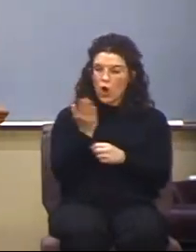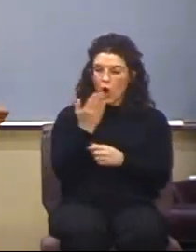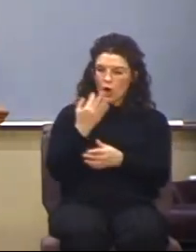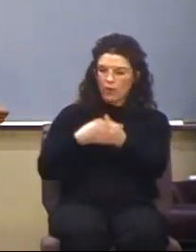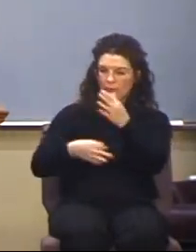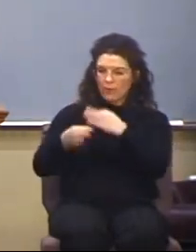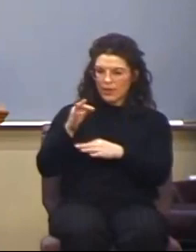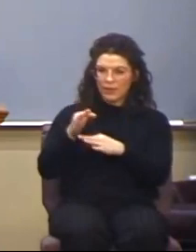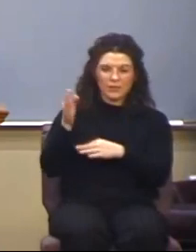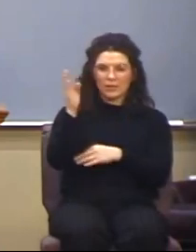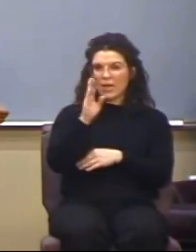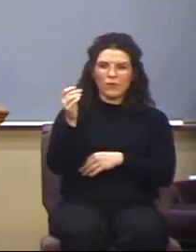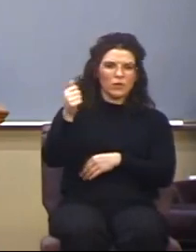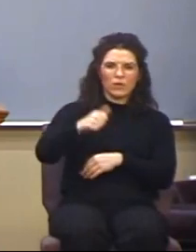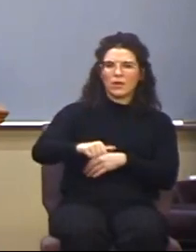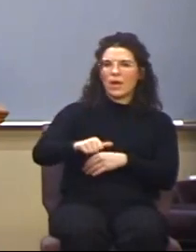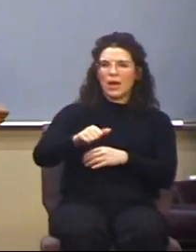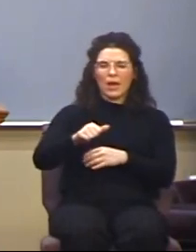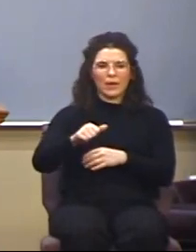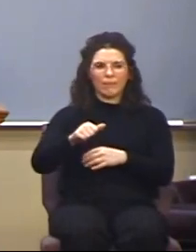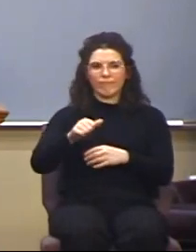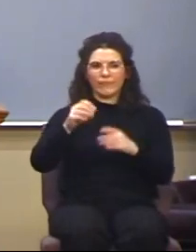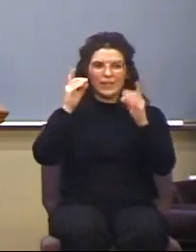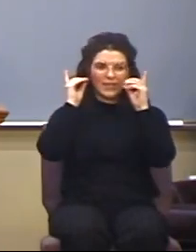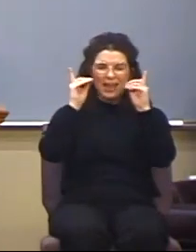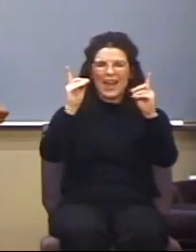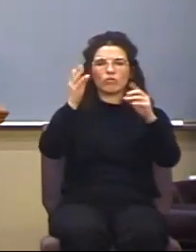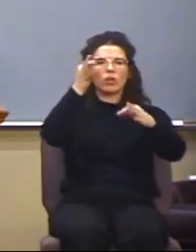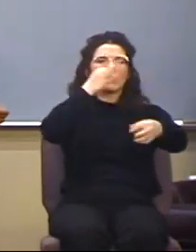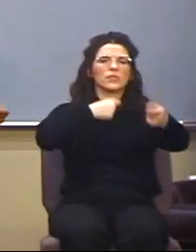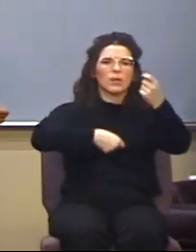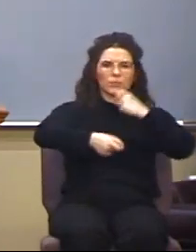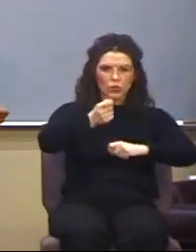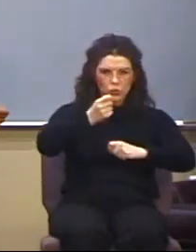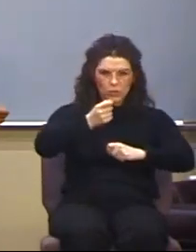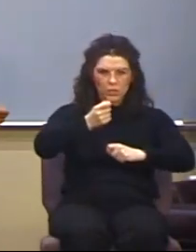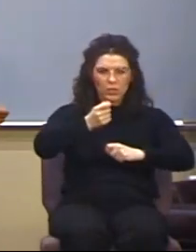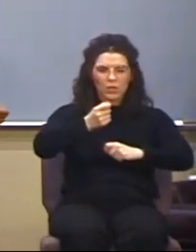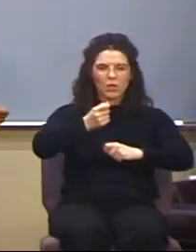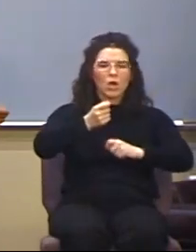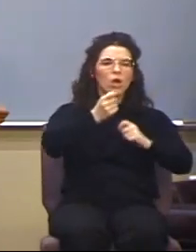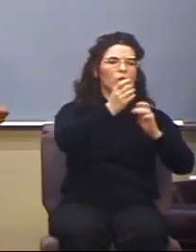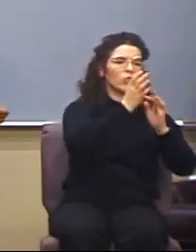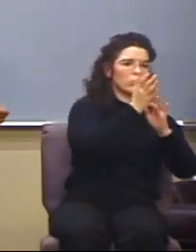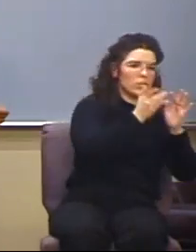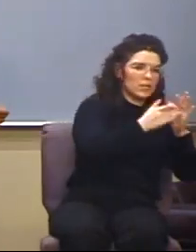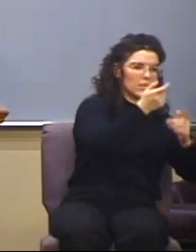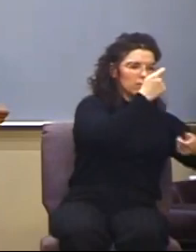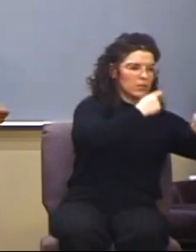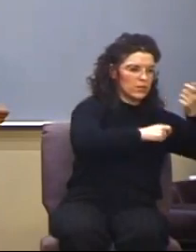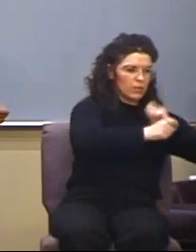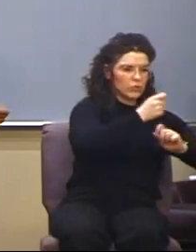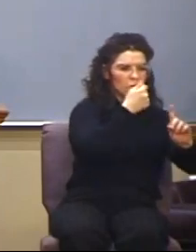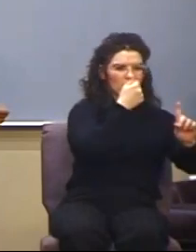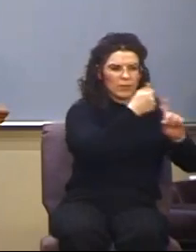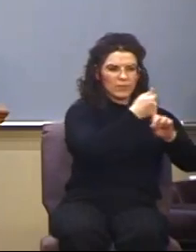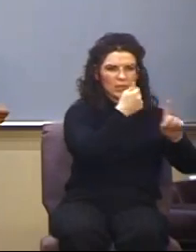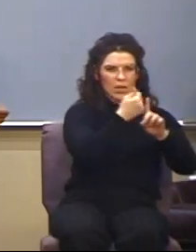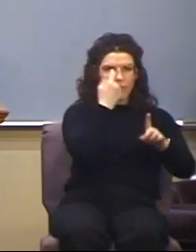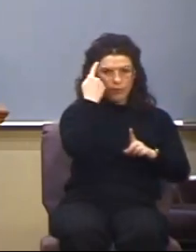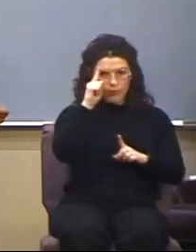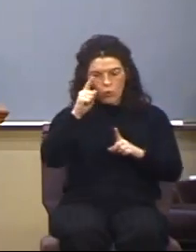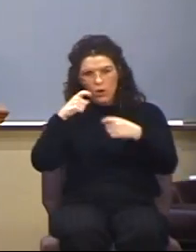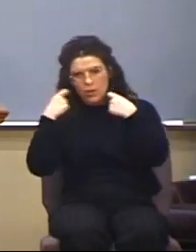Never deny the doctrine of substitution. Jesus substituted himself for